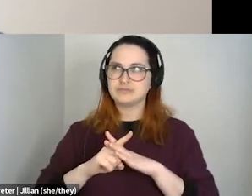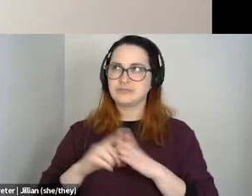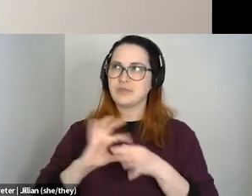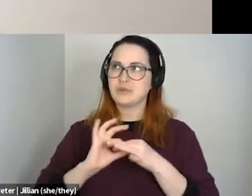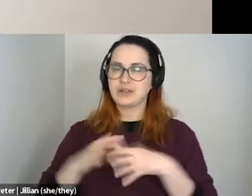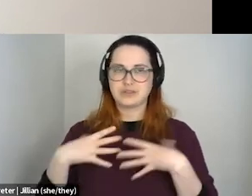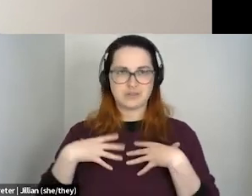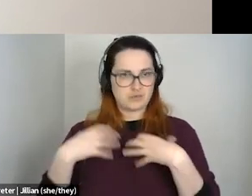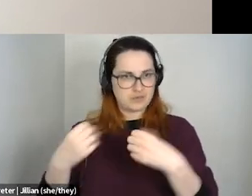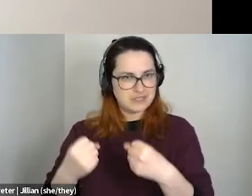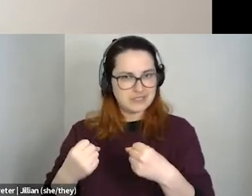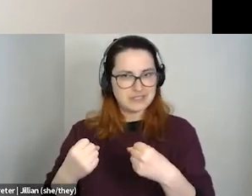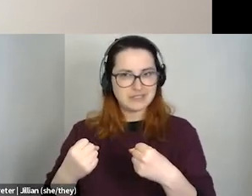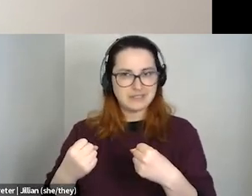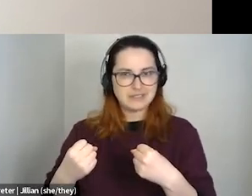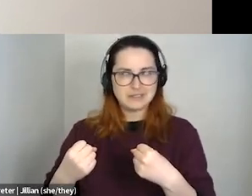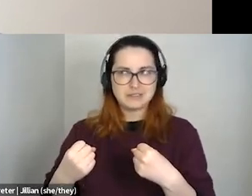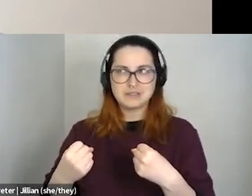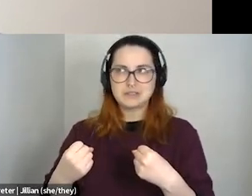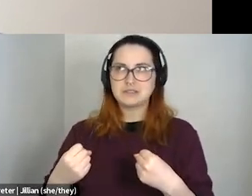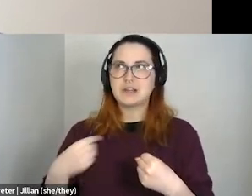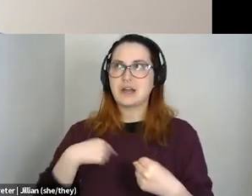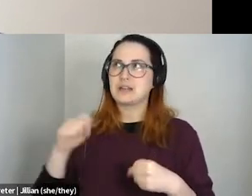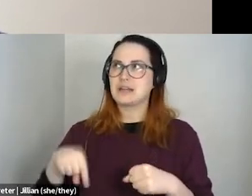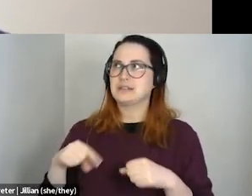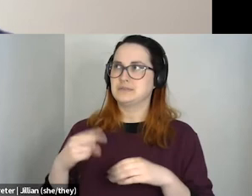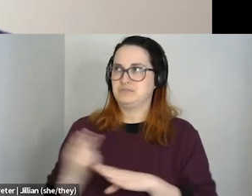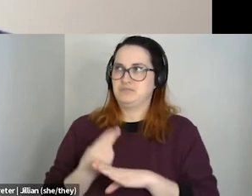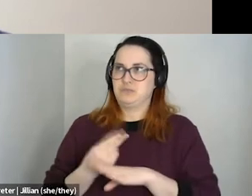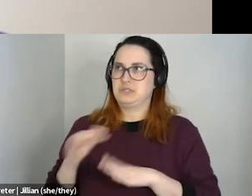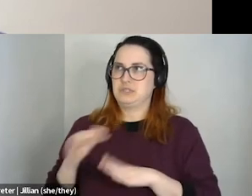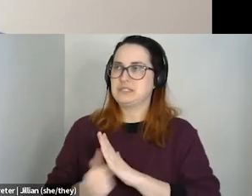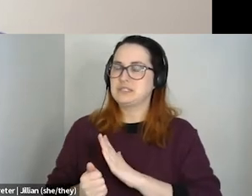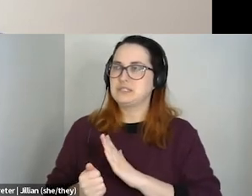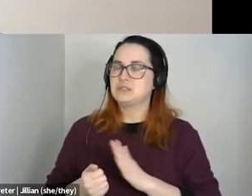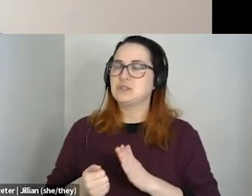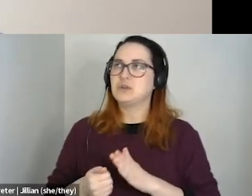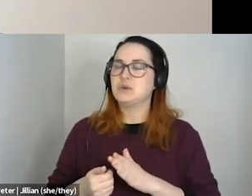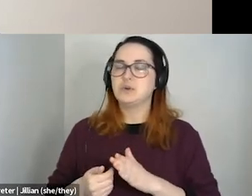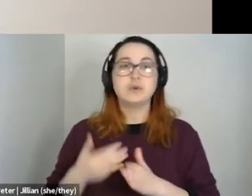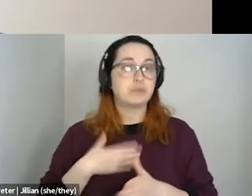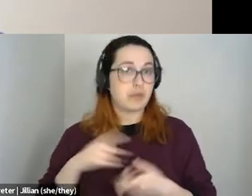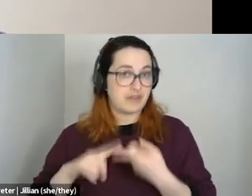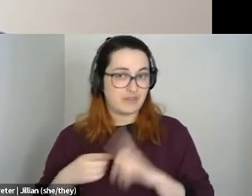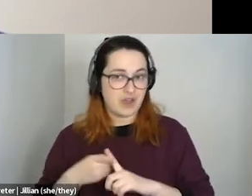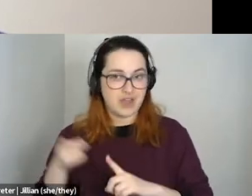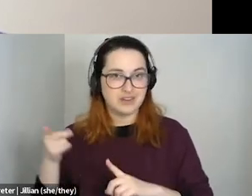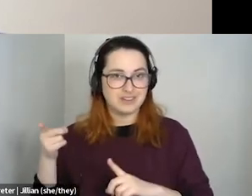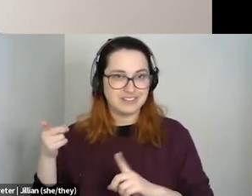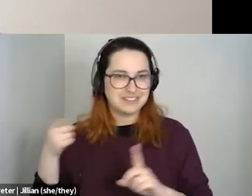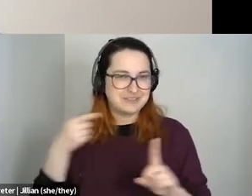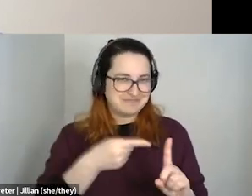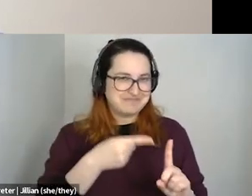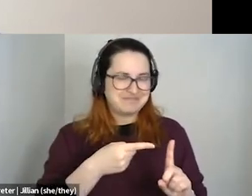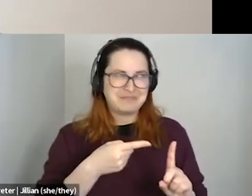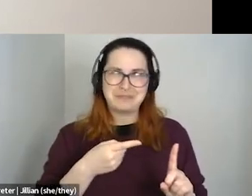around me that like, maybe I've been able to tap into, um, is a friend of mine who should probably be speaking on this